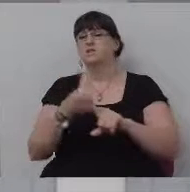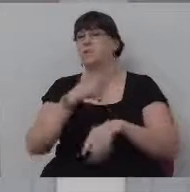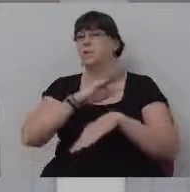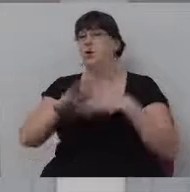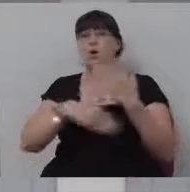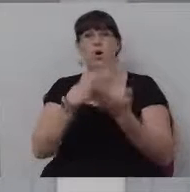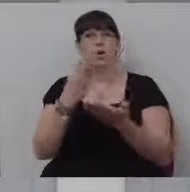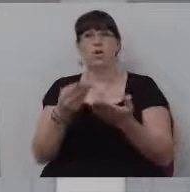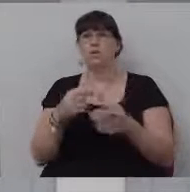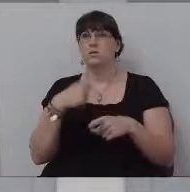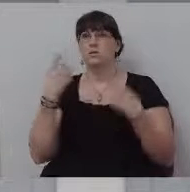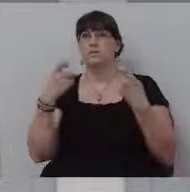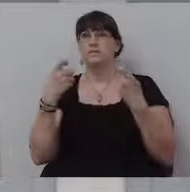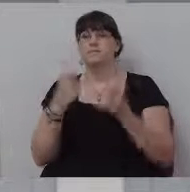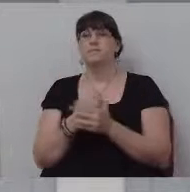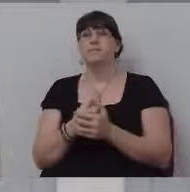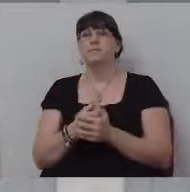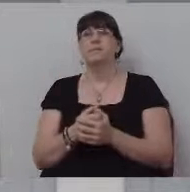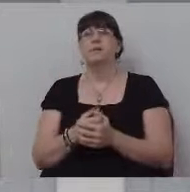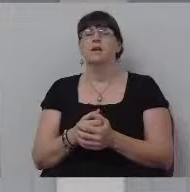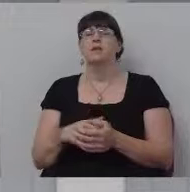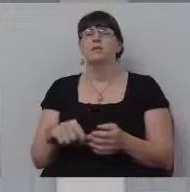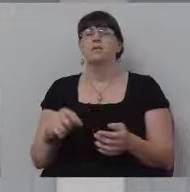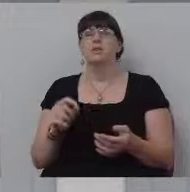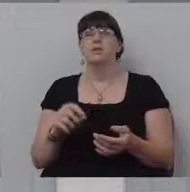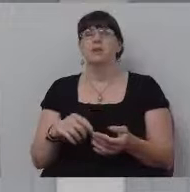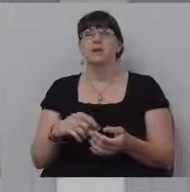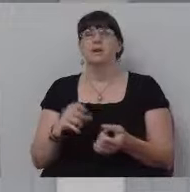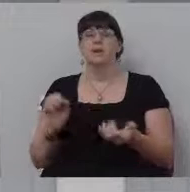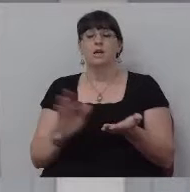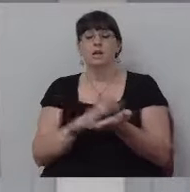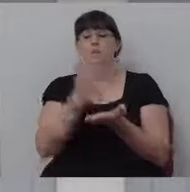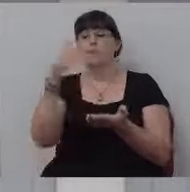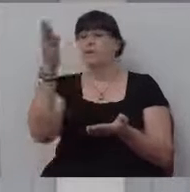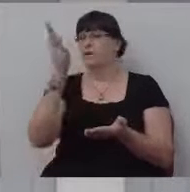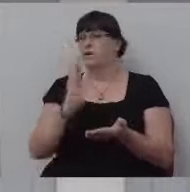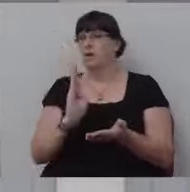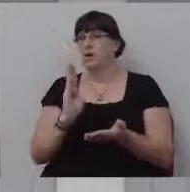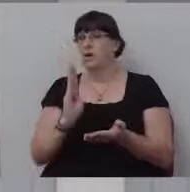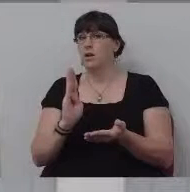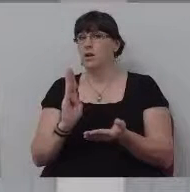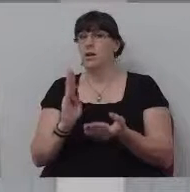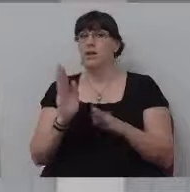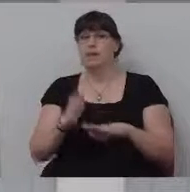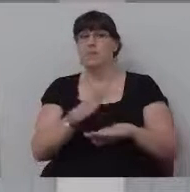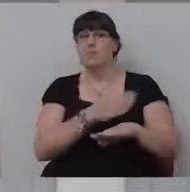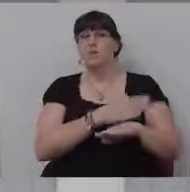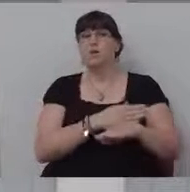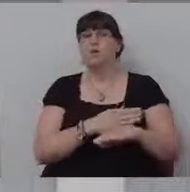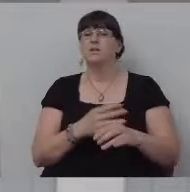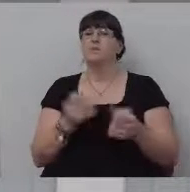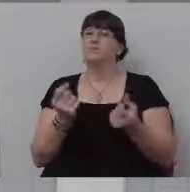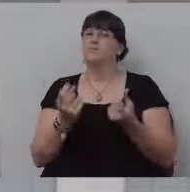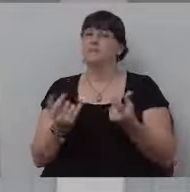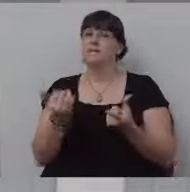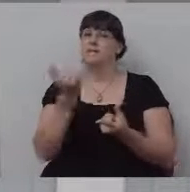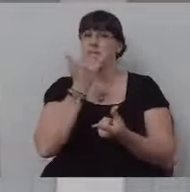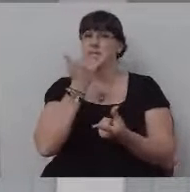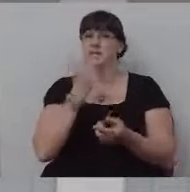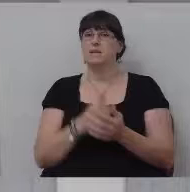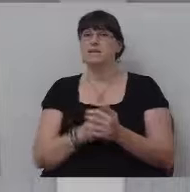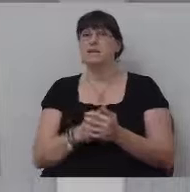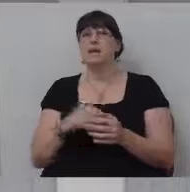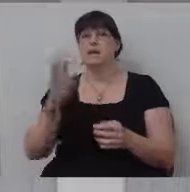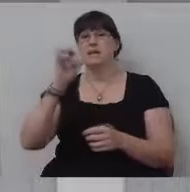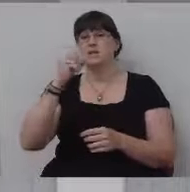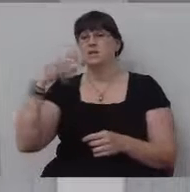on his journey, he glorified God on the way and he made some progress on the way and he made some mistakes along the way and then concerning